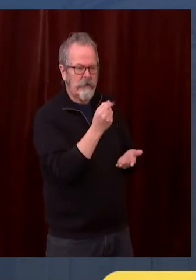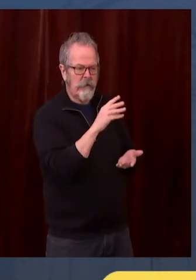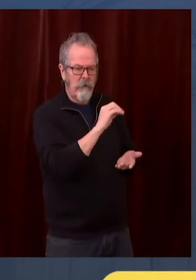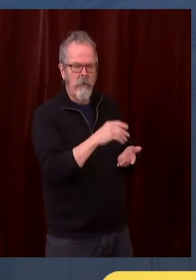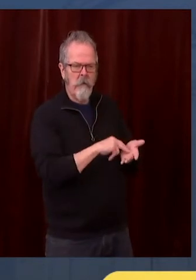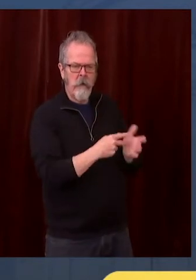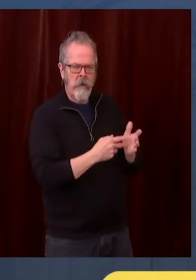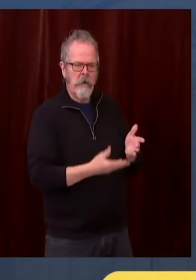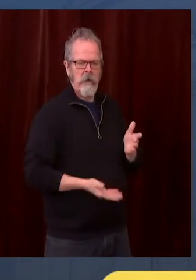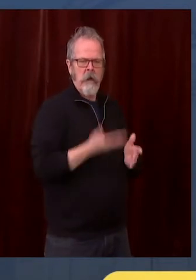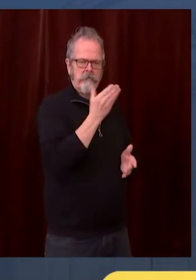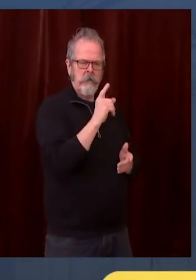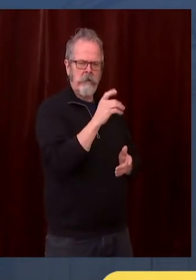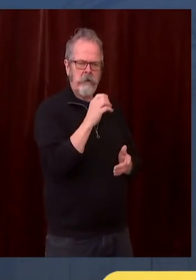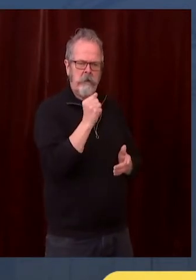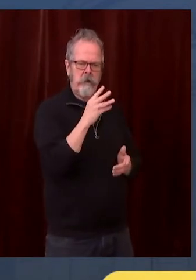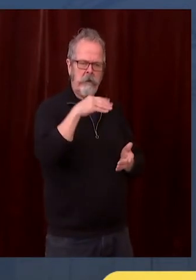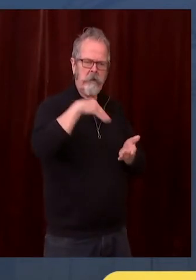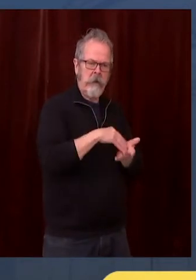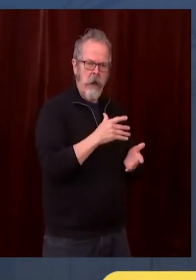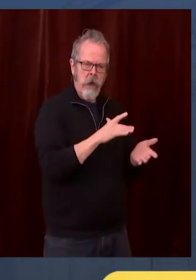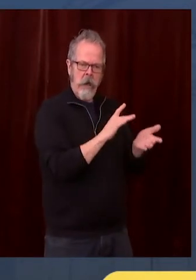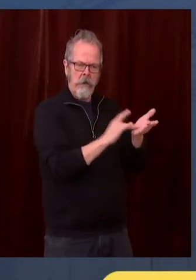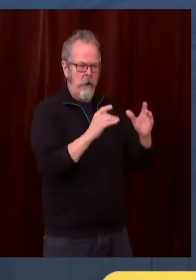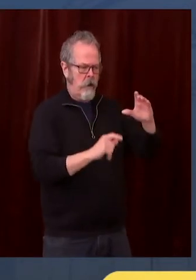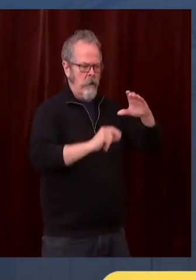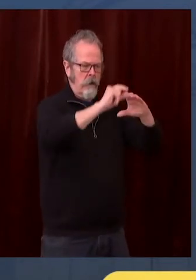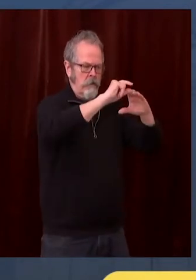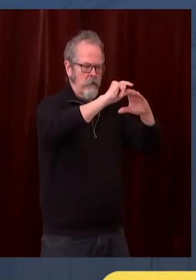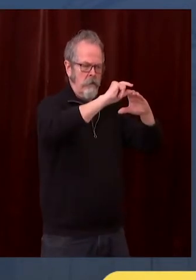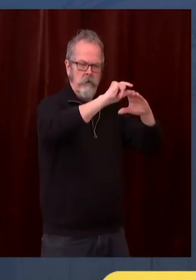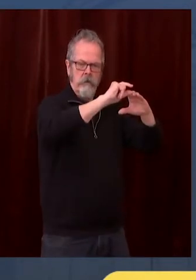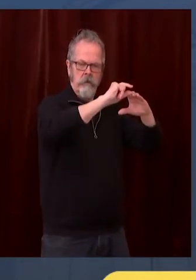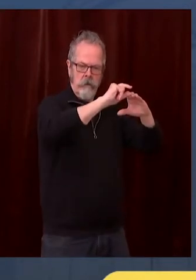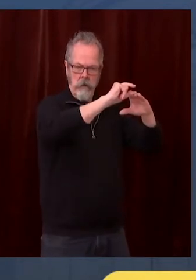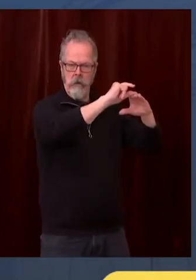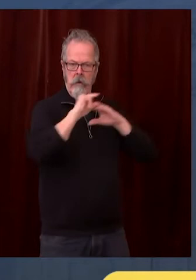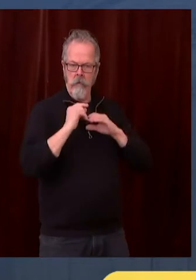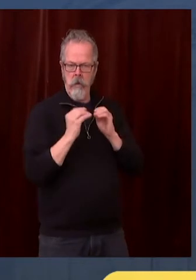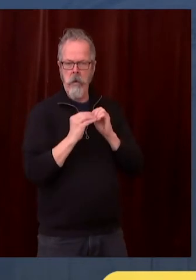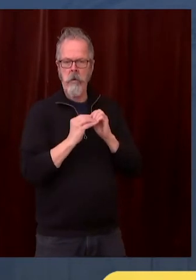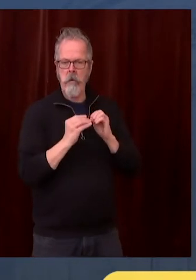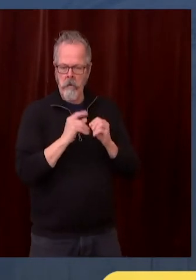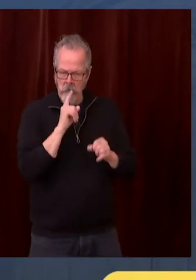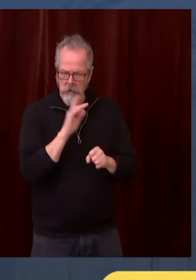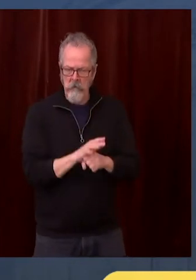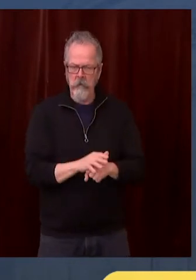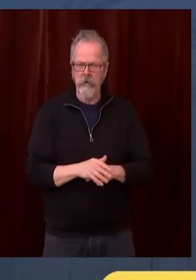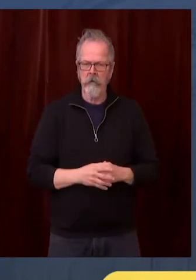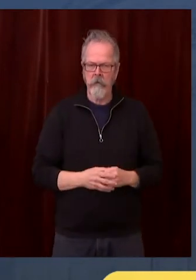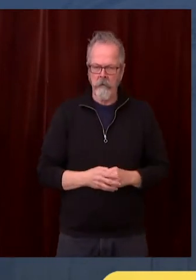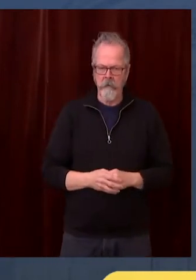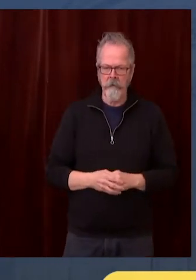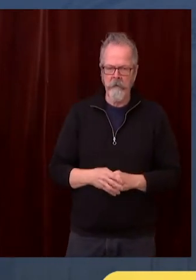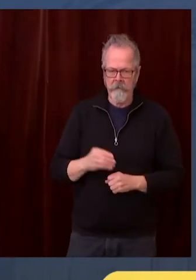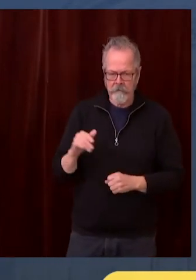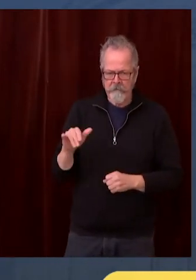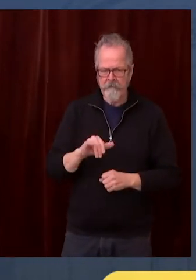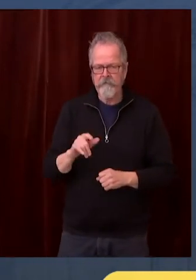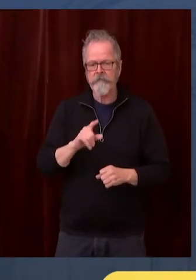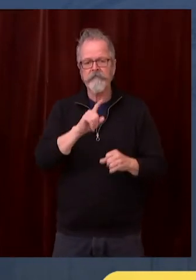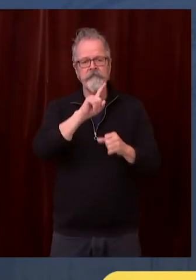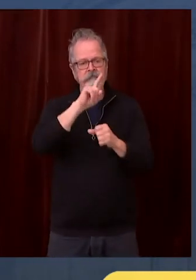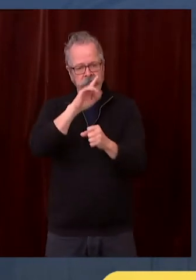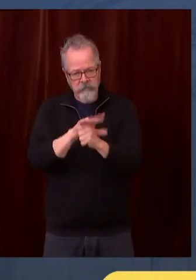a certain delivery schedule for the next three weeks. So having a 16% increase is really